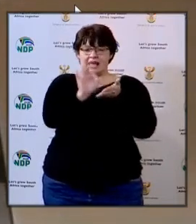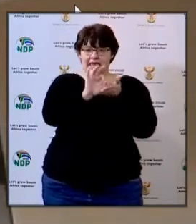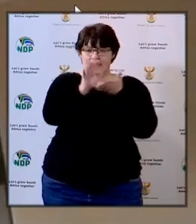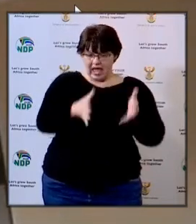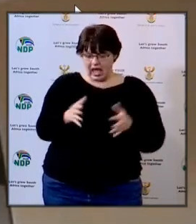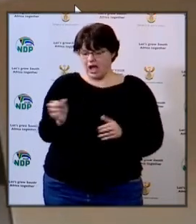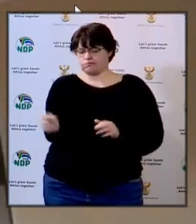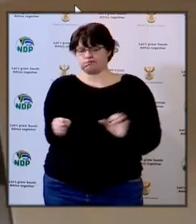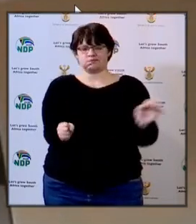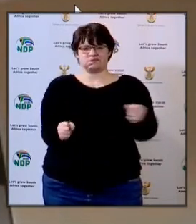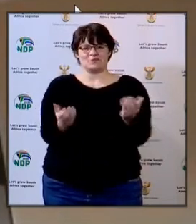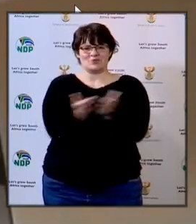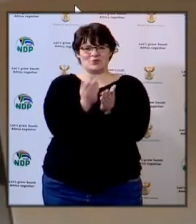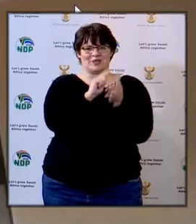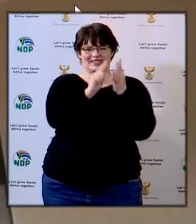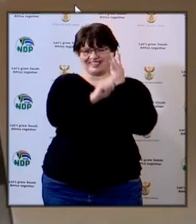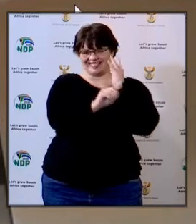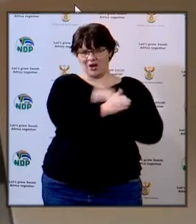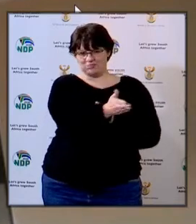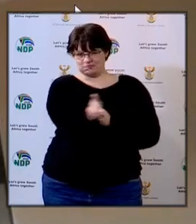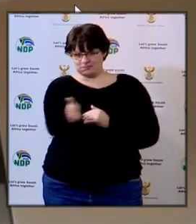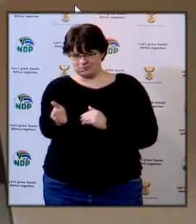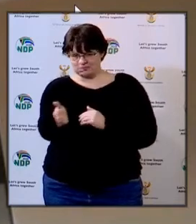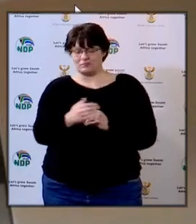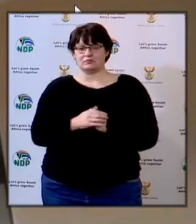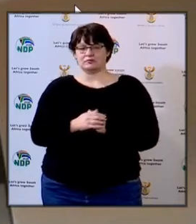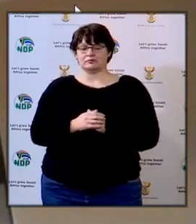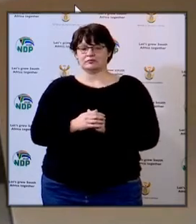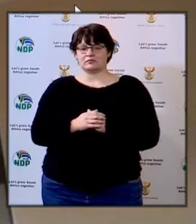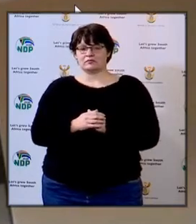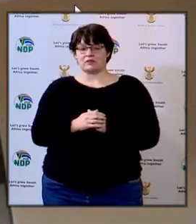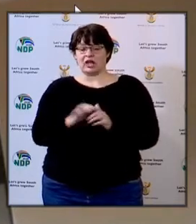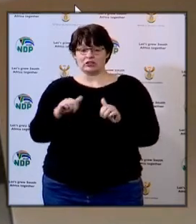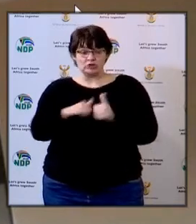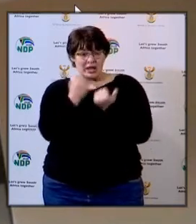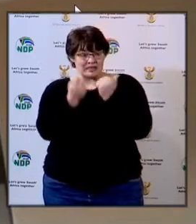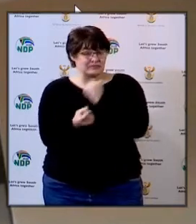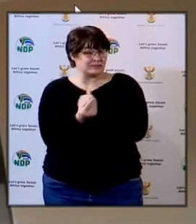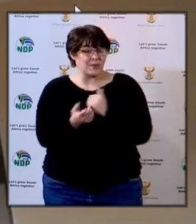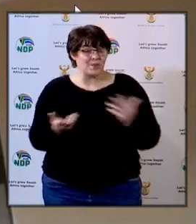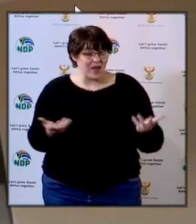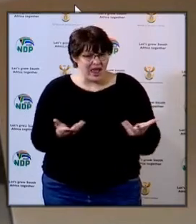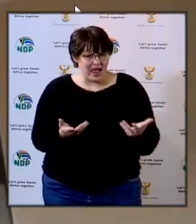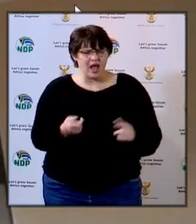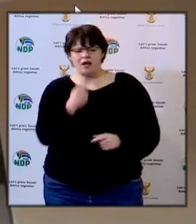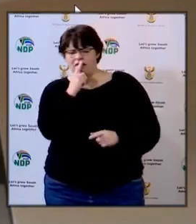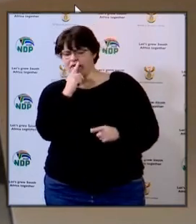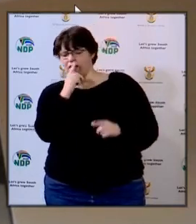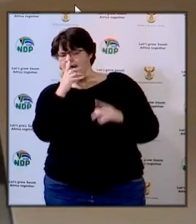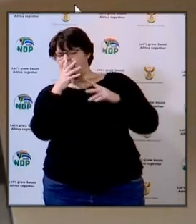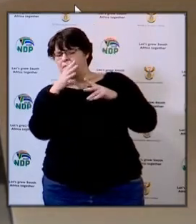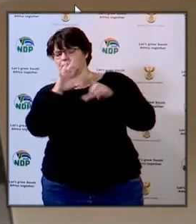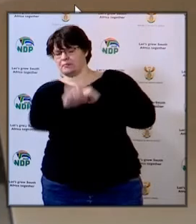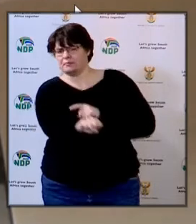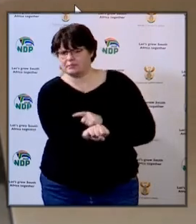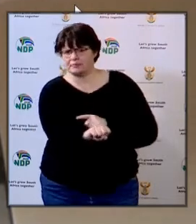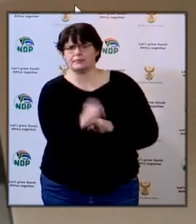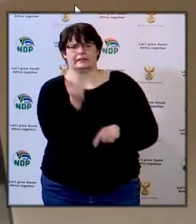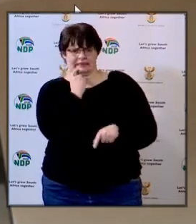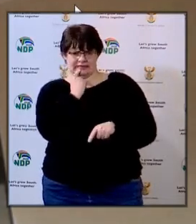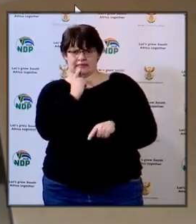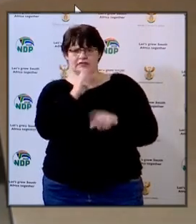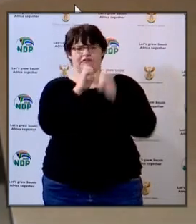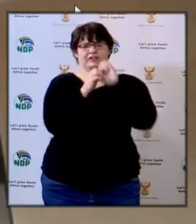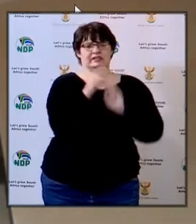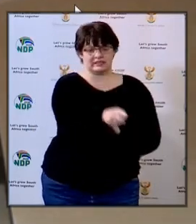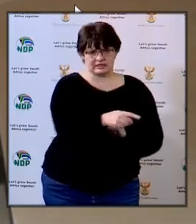in our different schools and I believe where there will be challenges we will zoom into those immediately